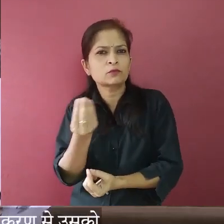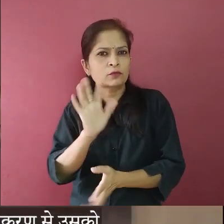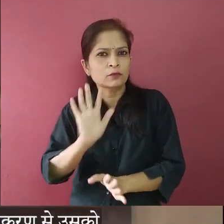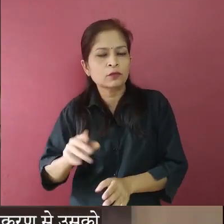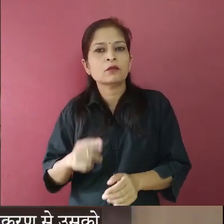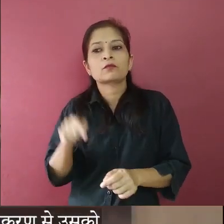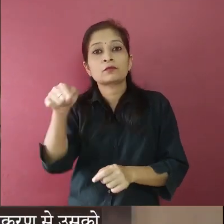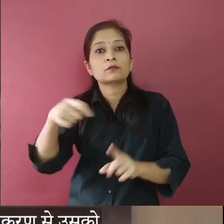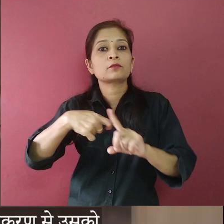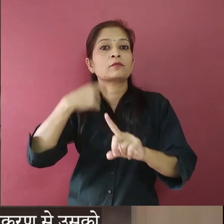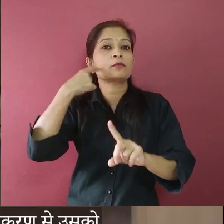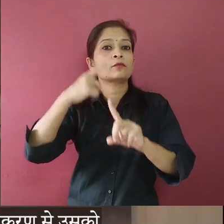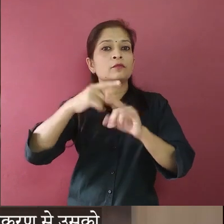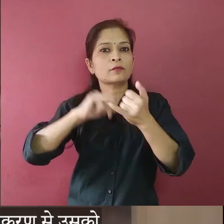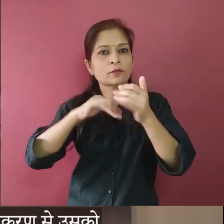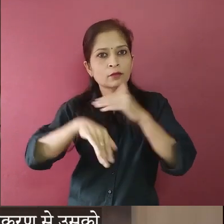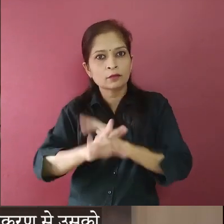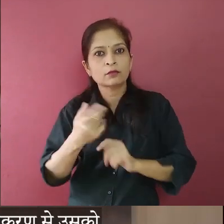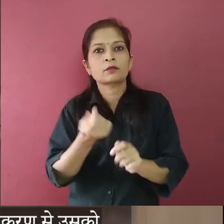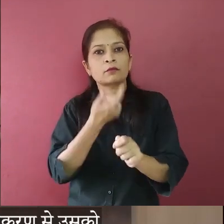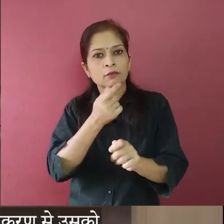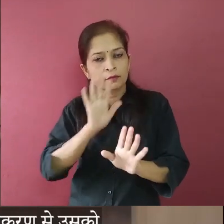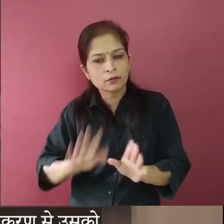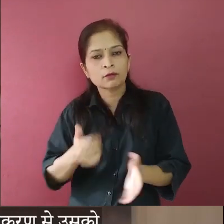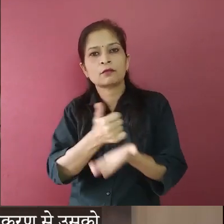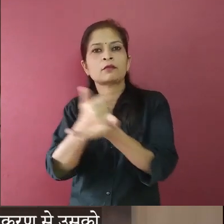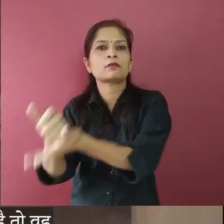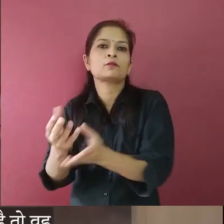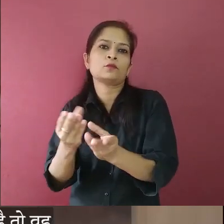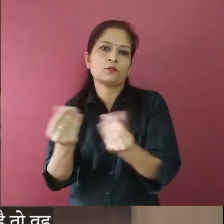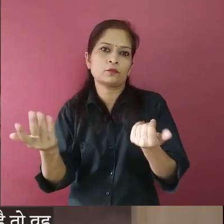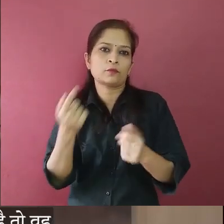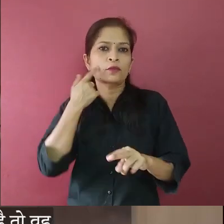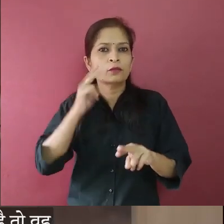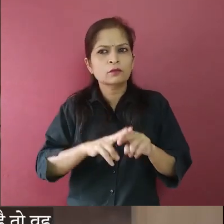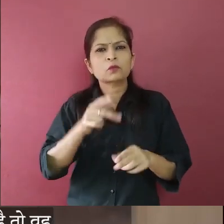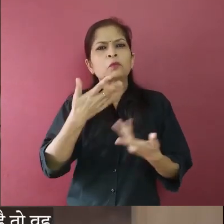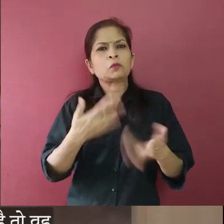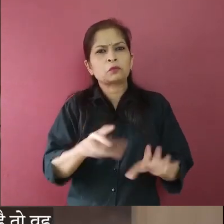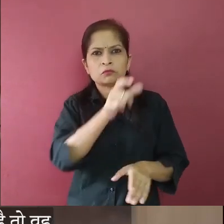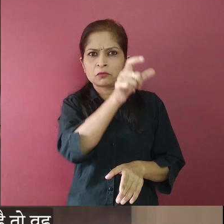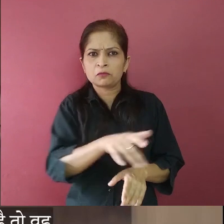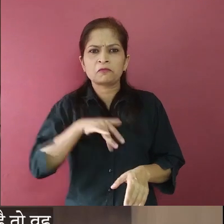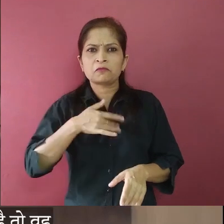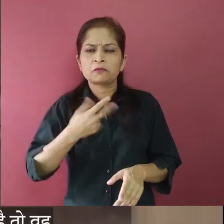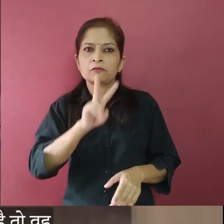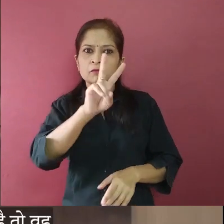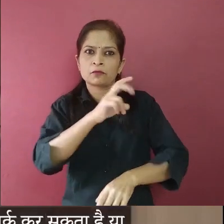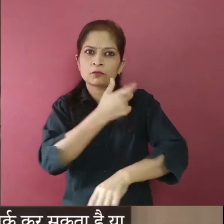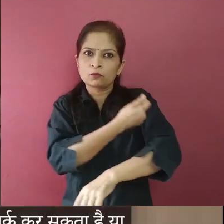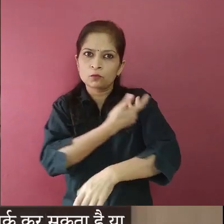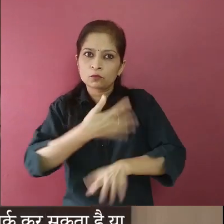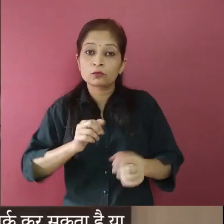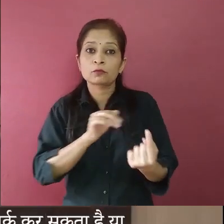kit. Subsequently, if anyone has any side effects which he feels may be related to the vaccine,